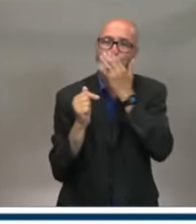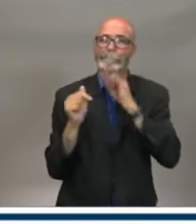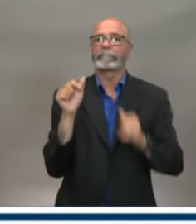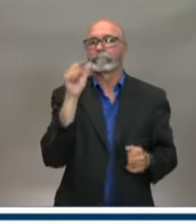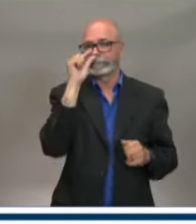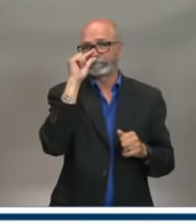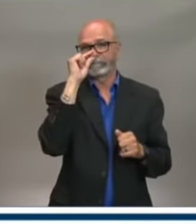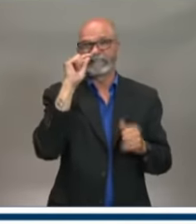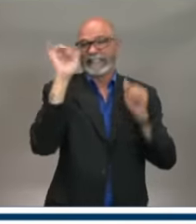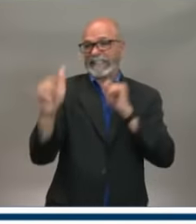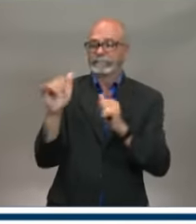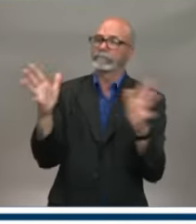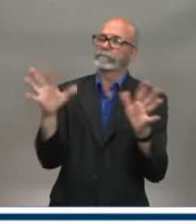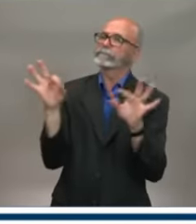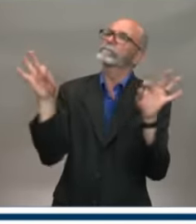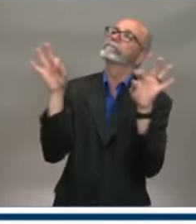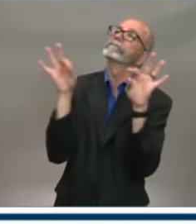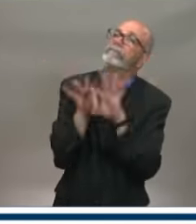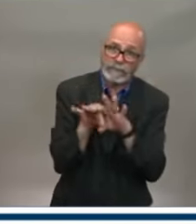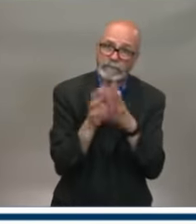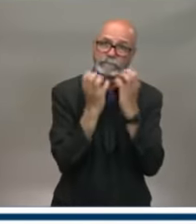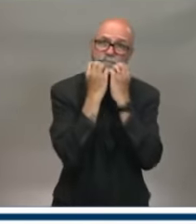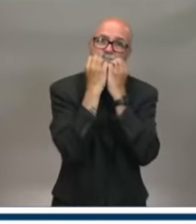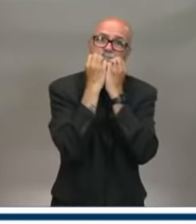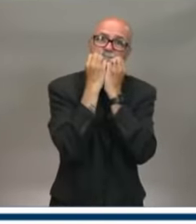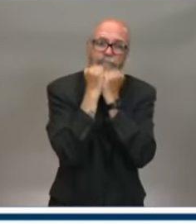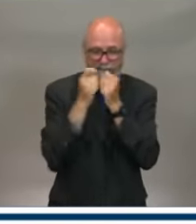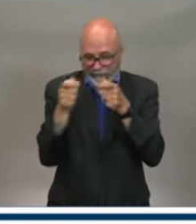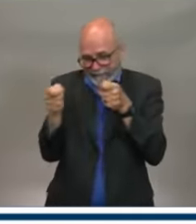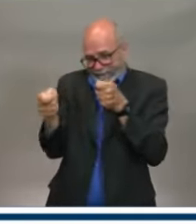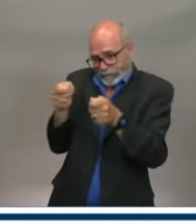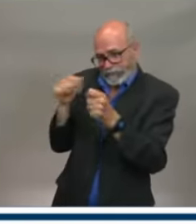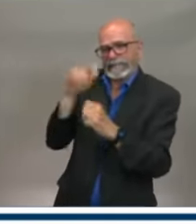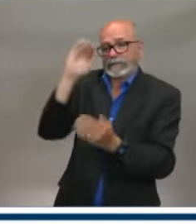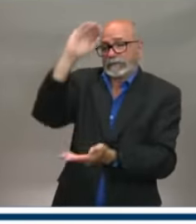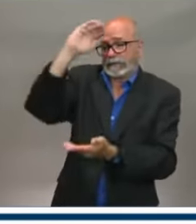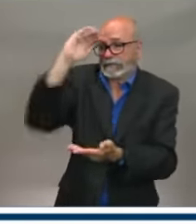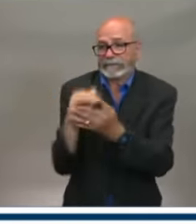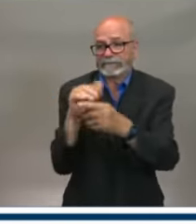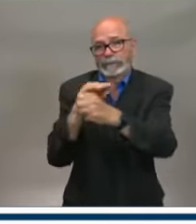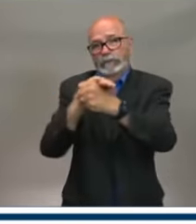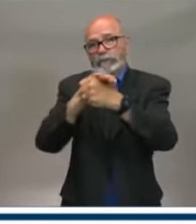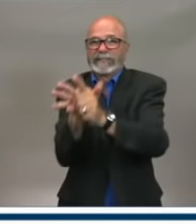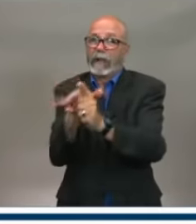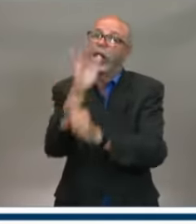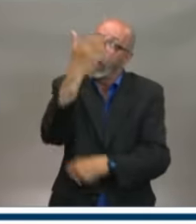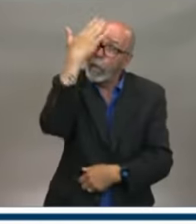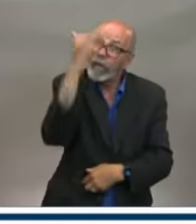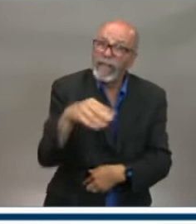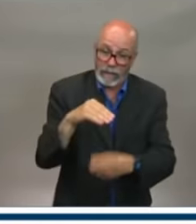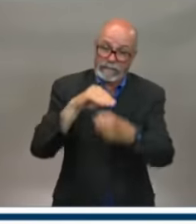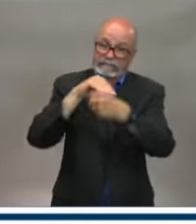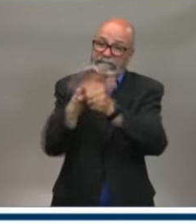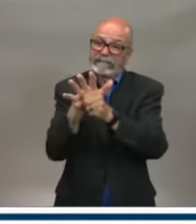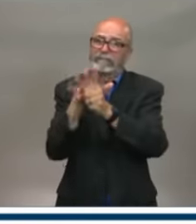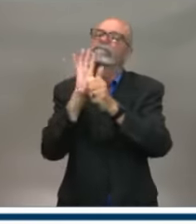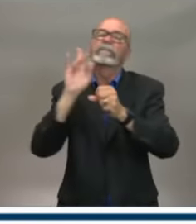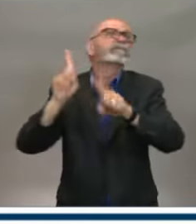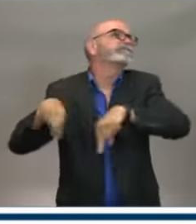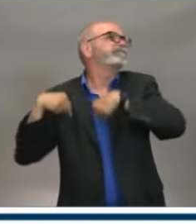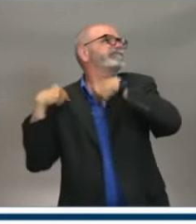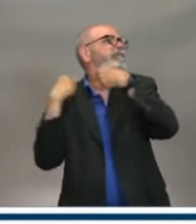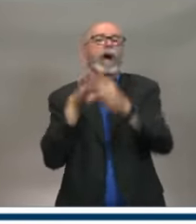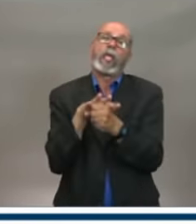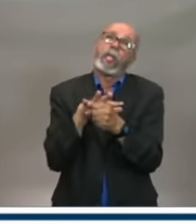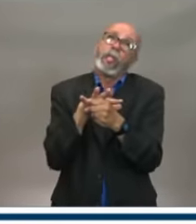critical to controlling COVID-19 and are here to stay for a significant length of time. Businesses, workplaces and